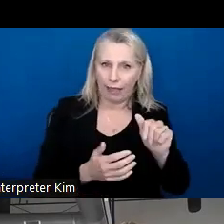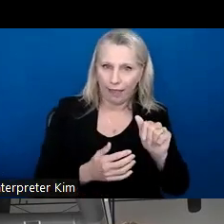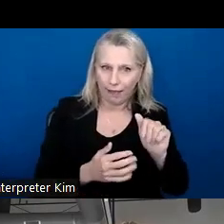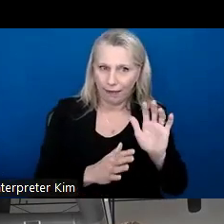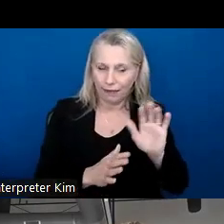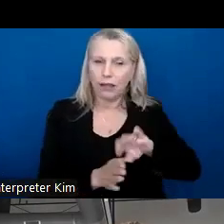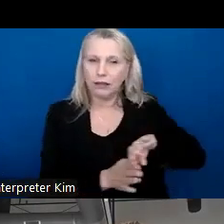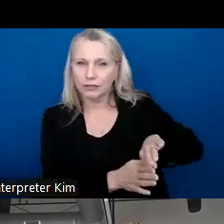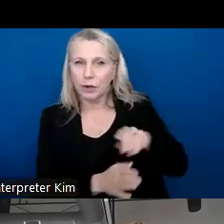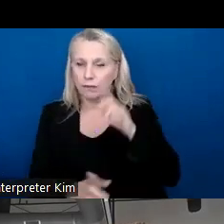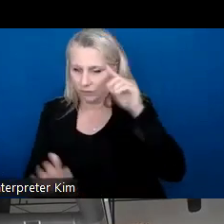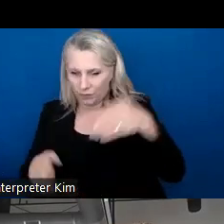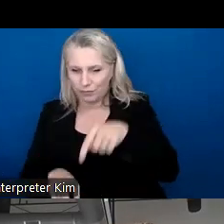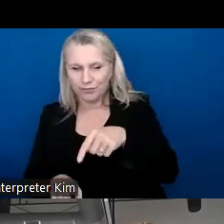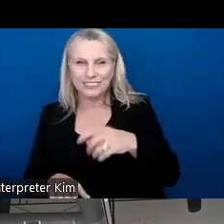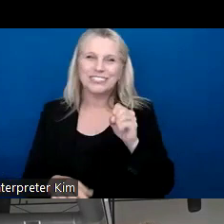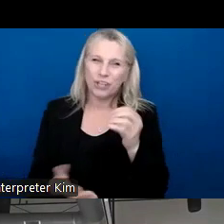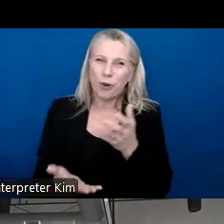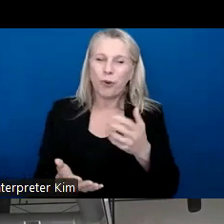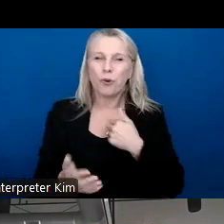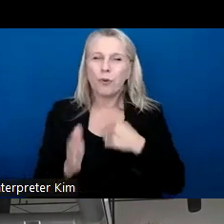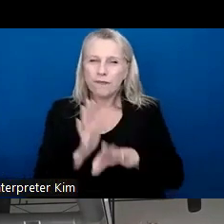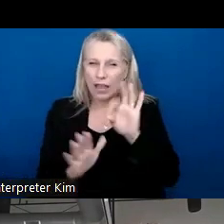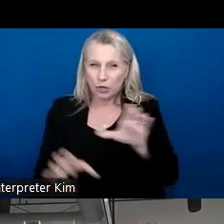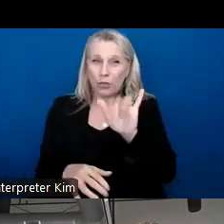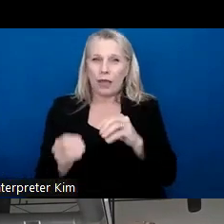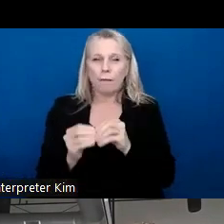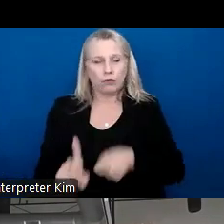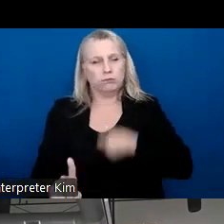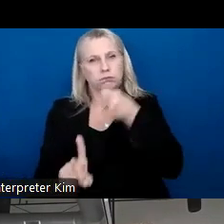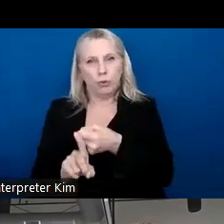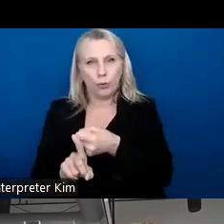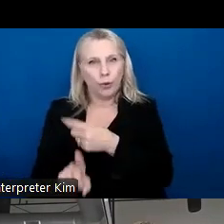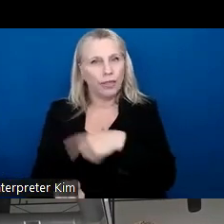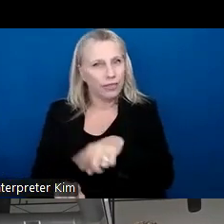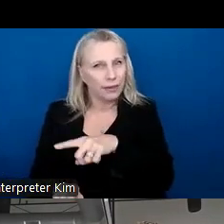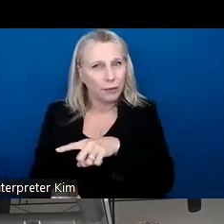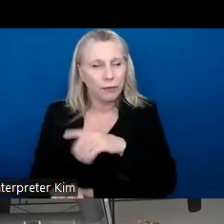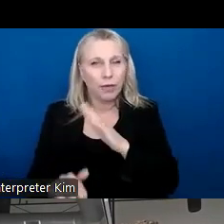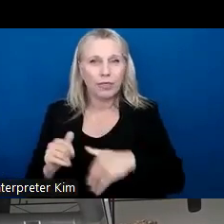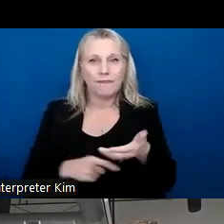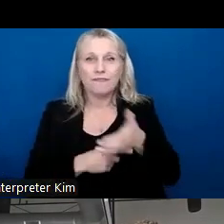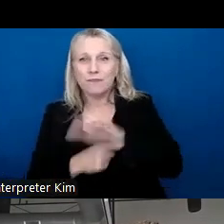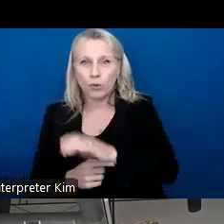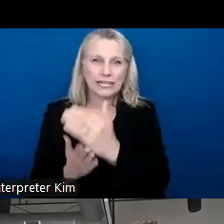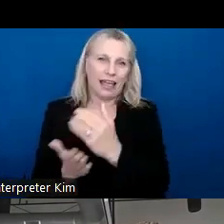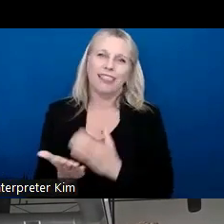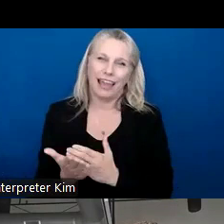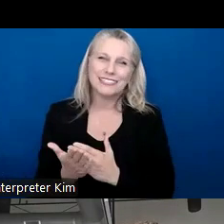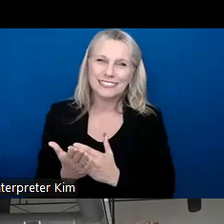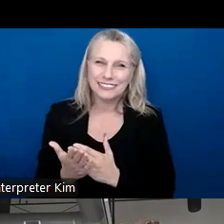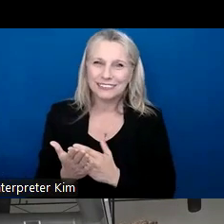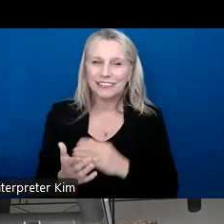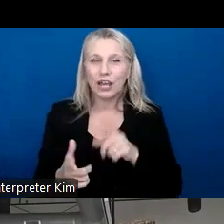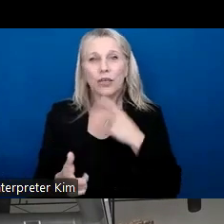get to the lesson. But we found that doing that is going to be more impactful than forcing a lesson down their throats and